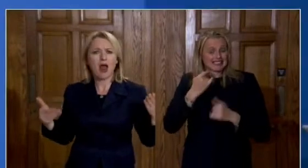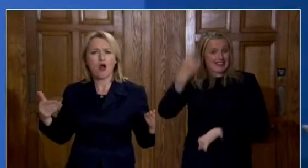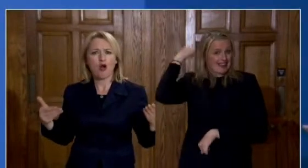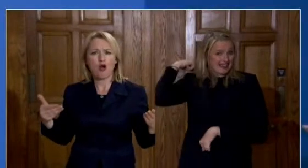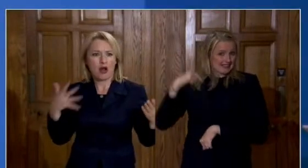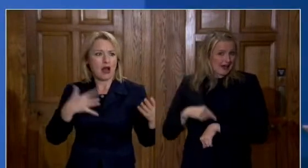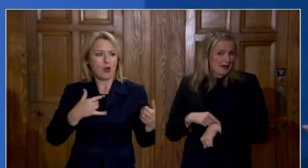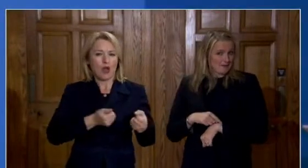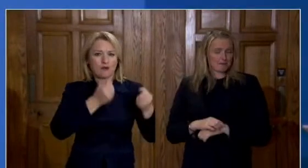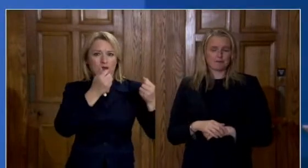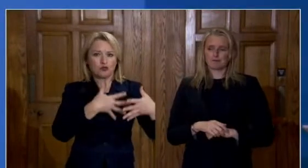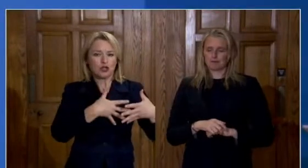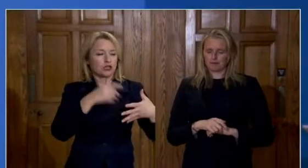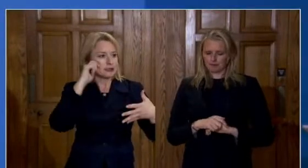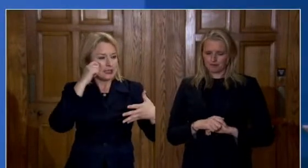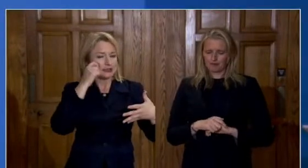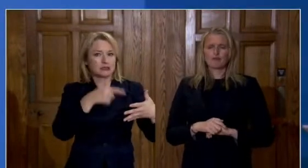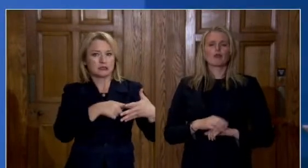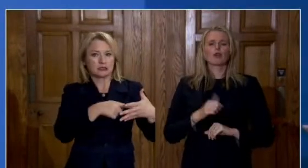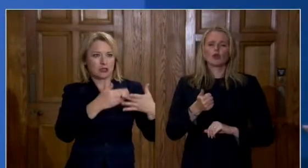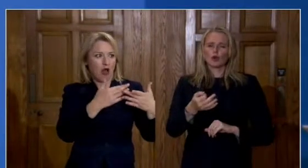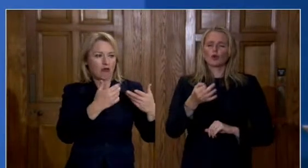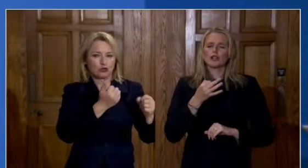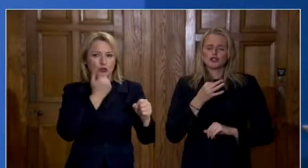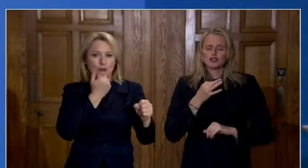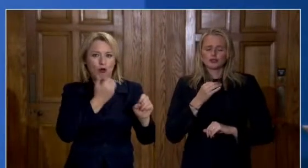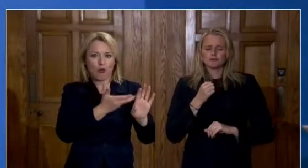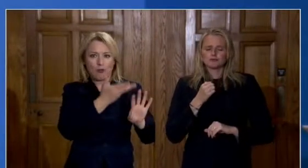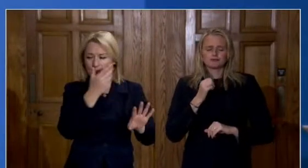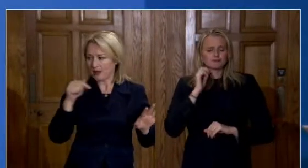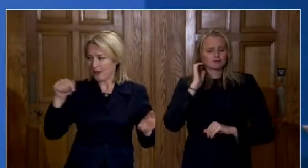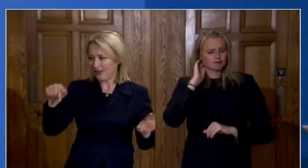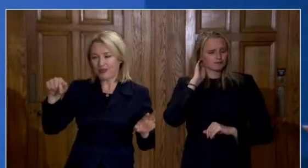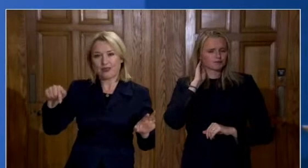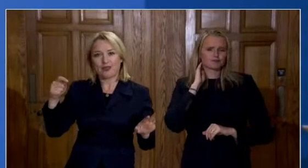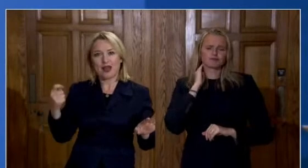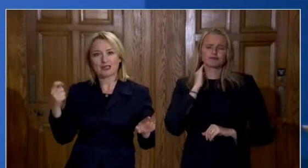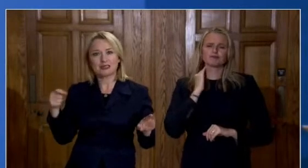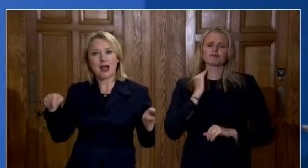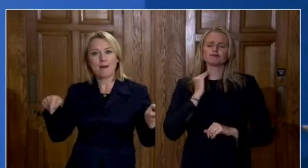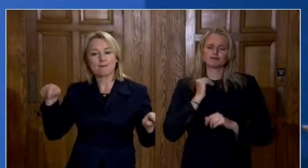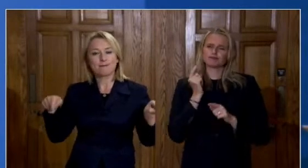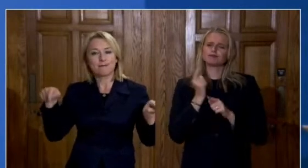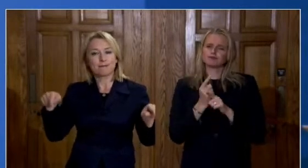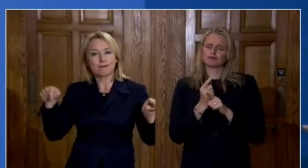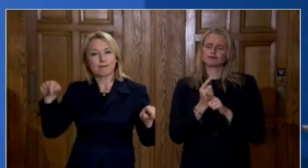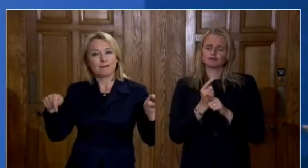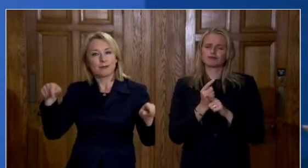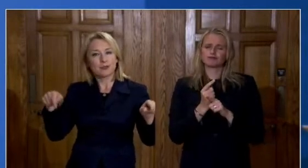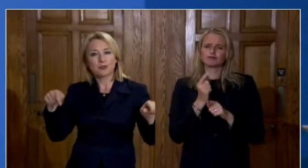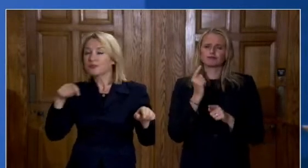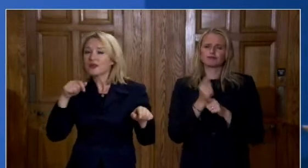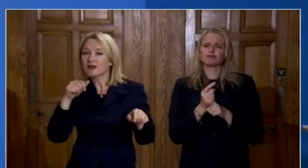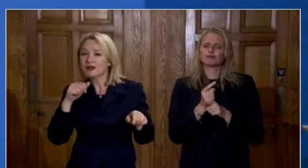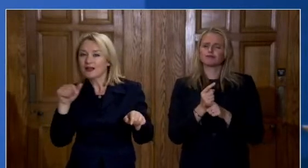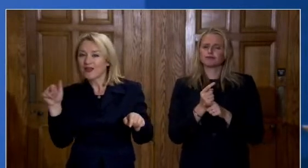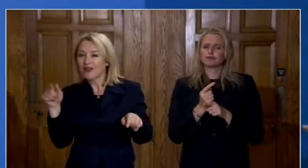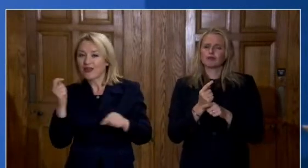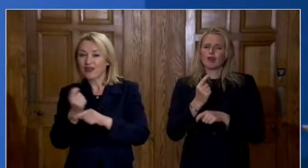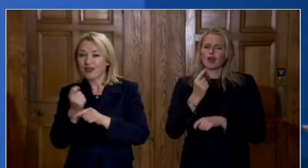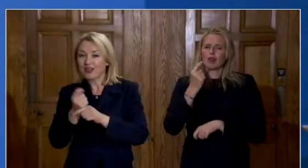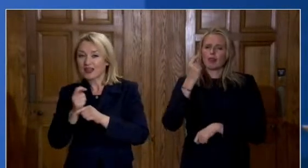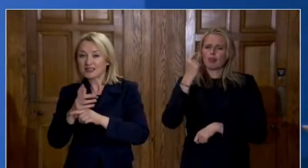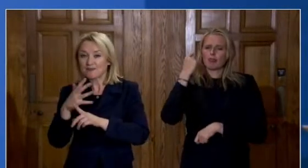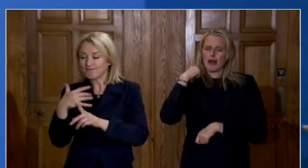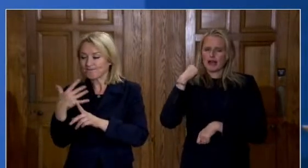that's a good question and you're right to highlight the fact that we did not identify the